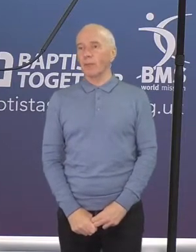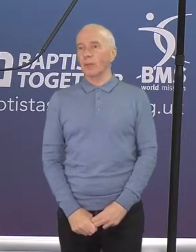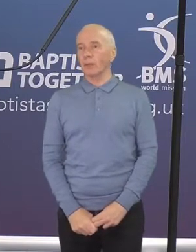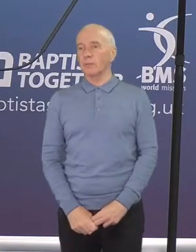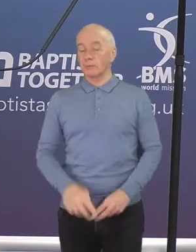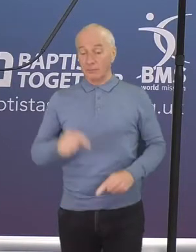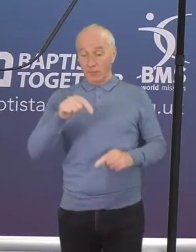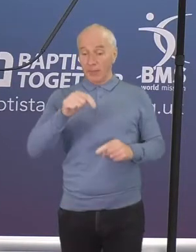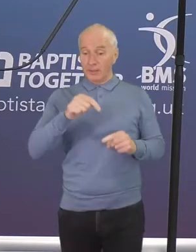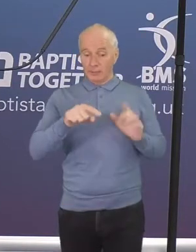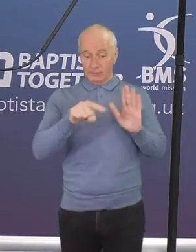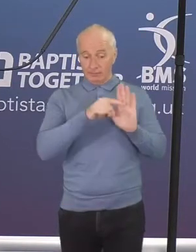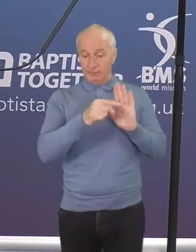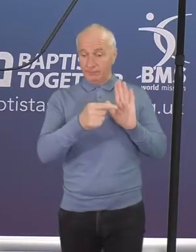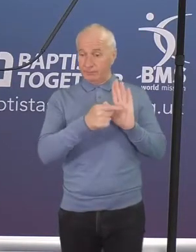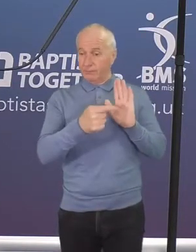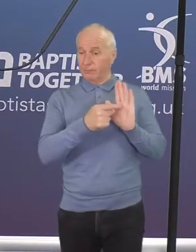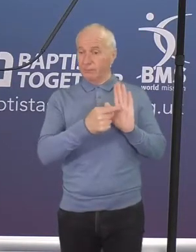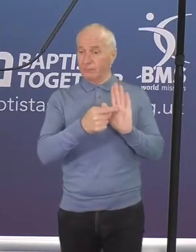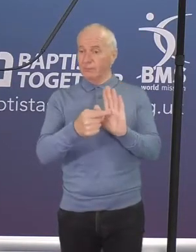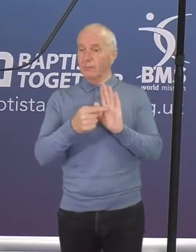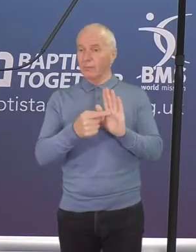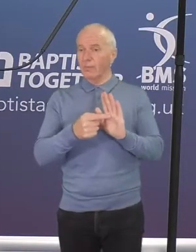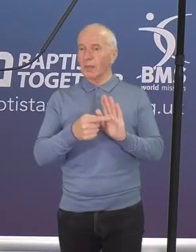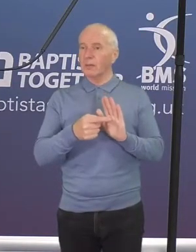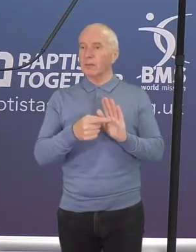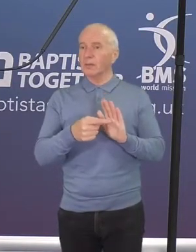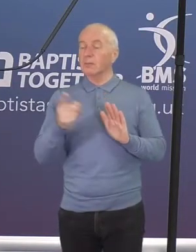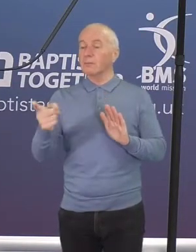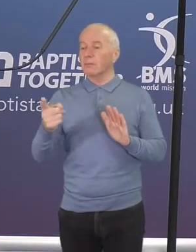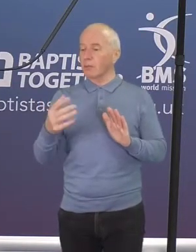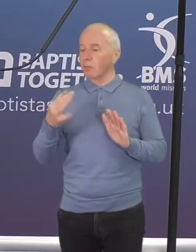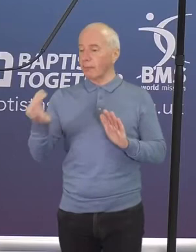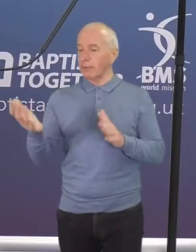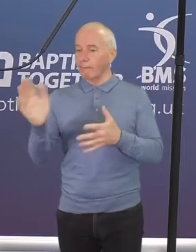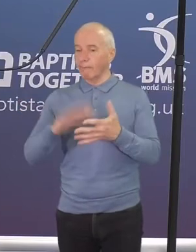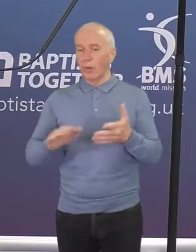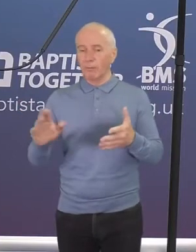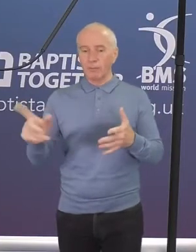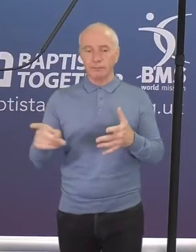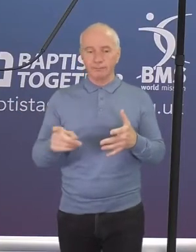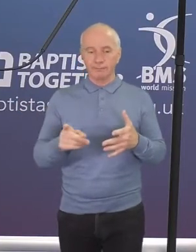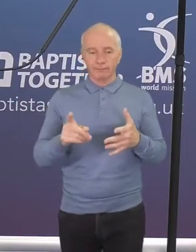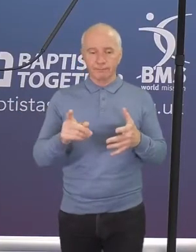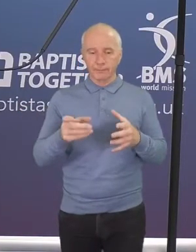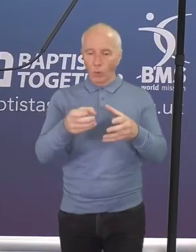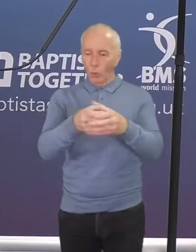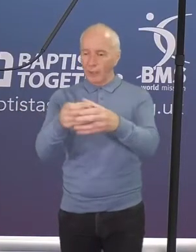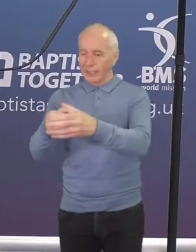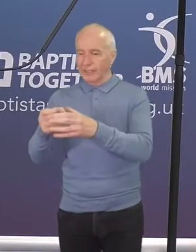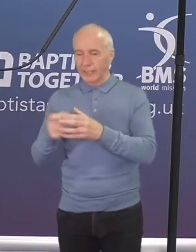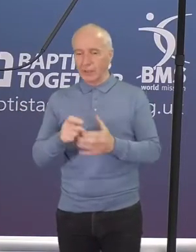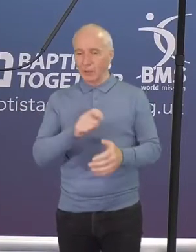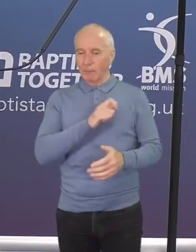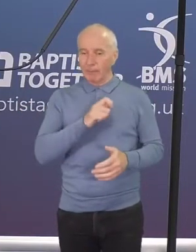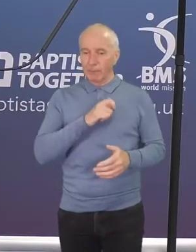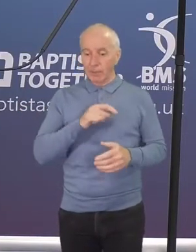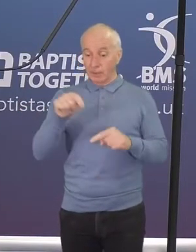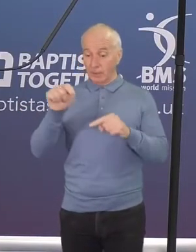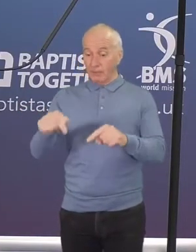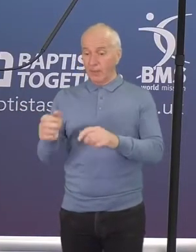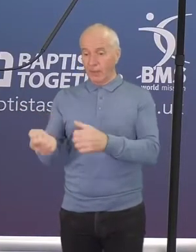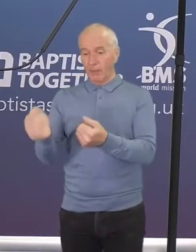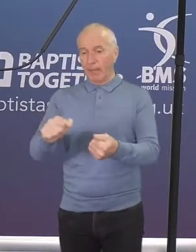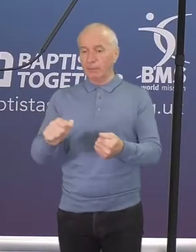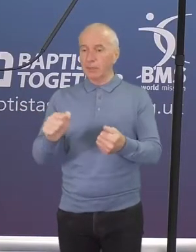resolution can be voted on by representatives of organisational members of the Baptist